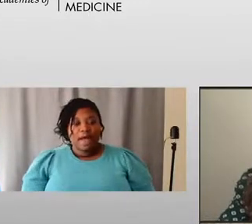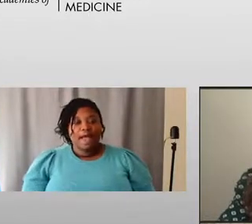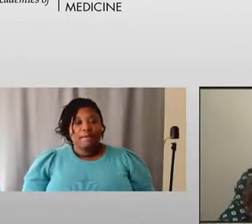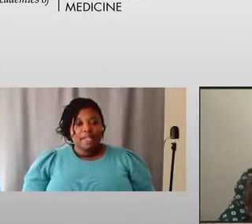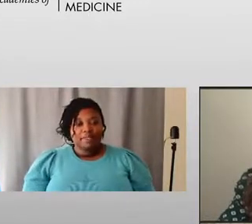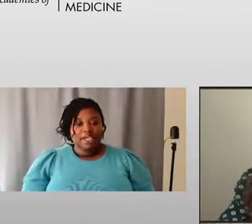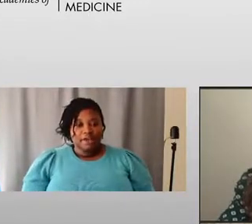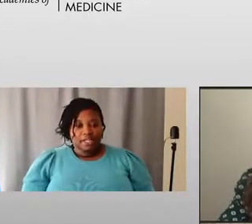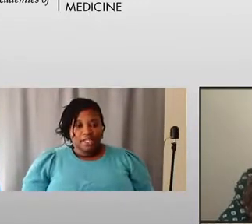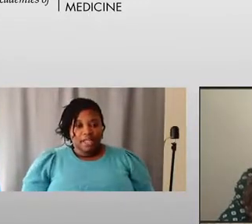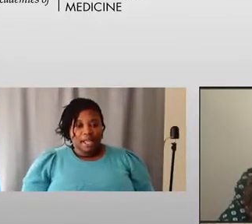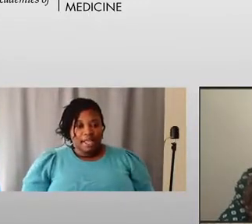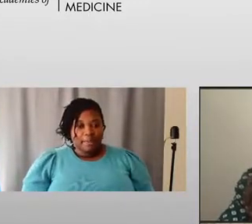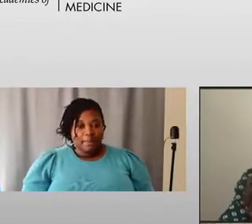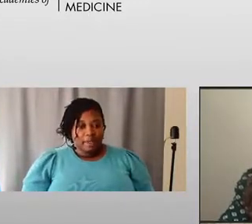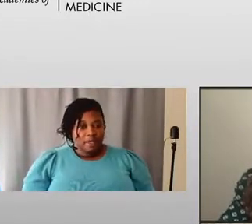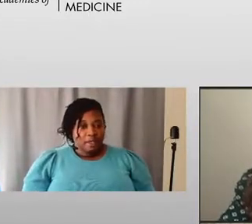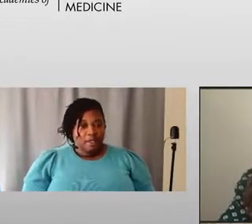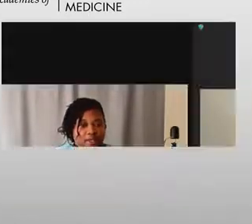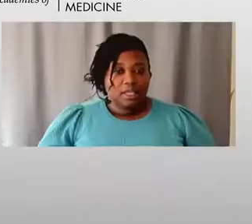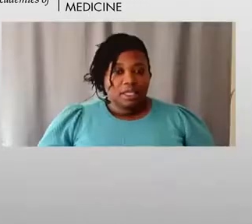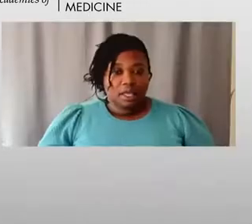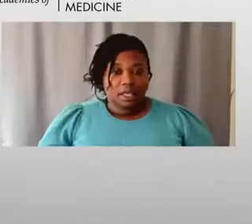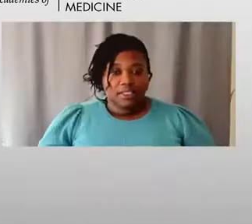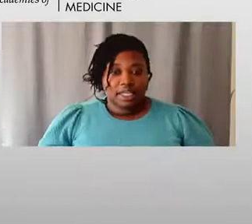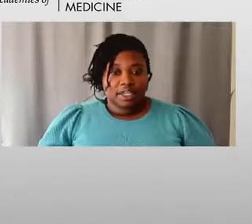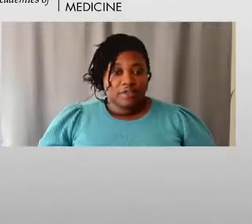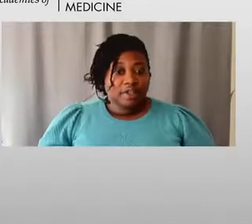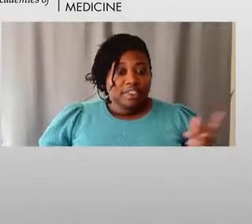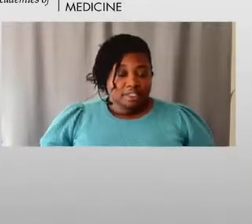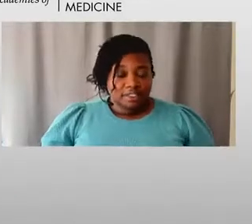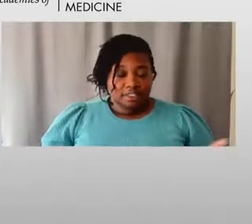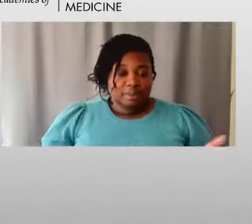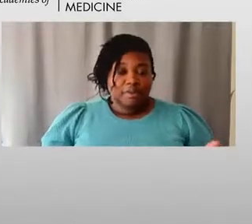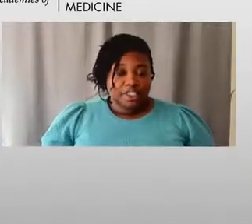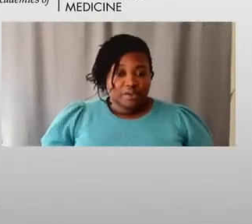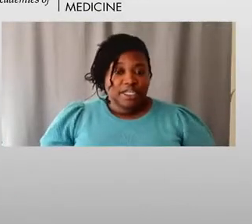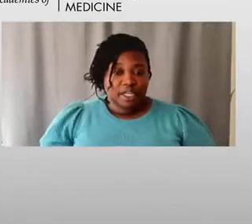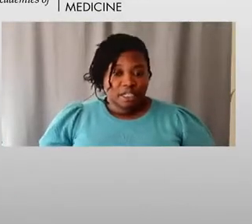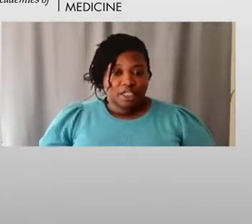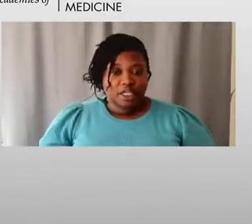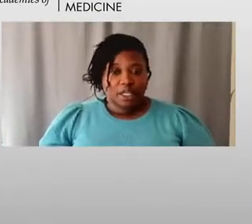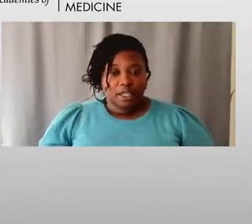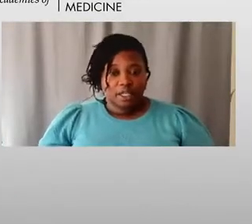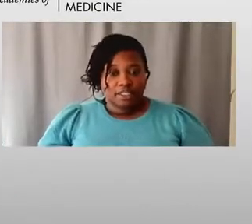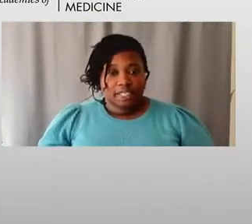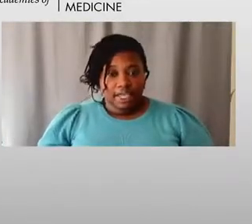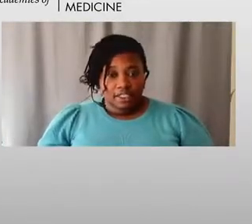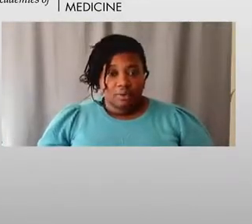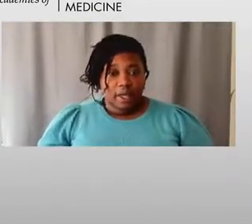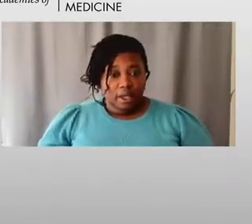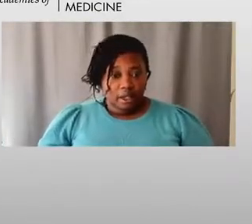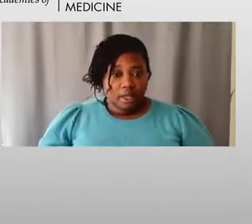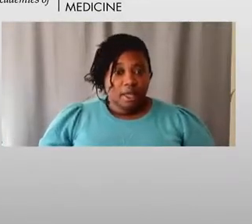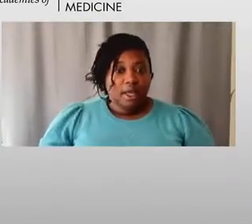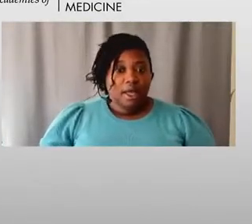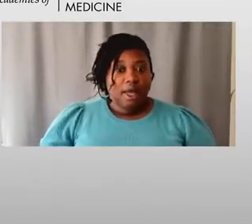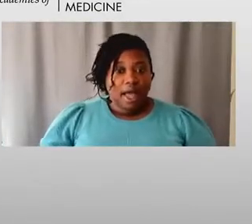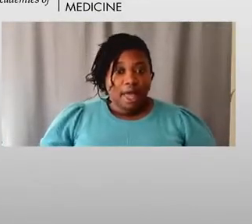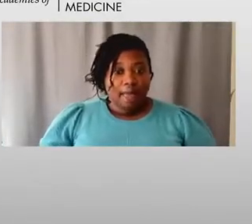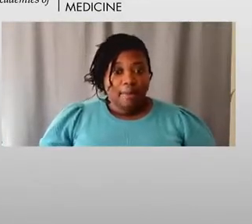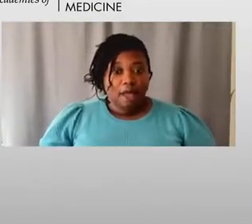Hi, my name is Carolyn. I am the professor for technology and science as well.